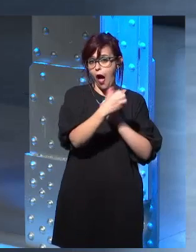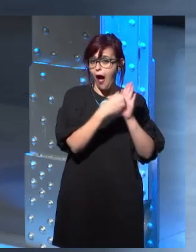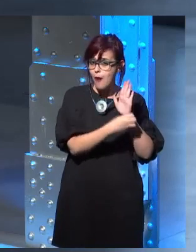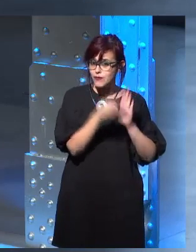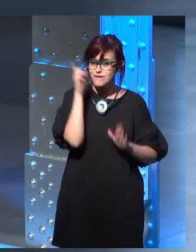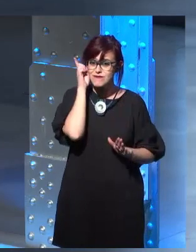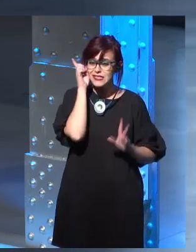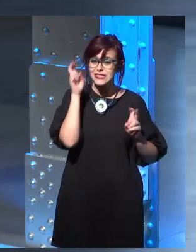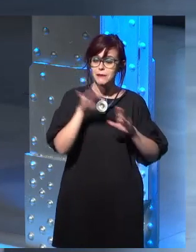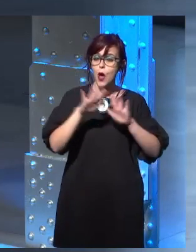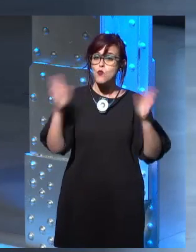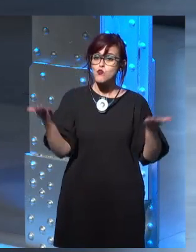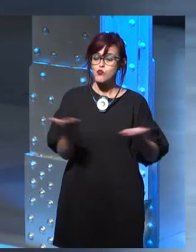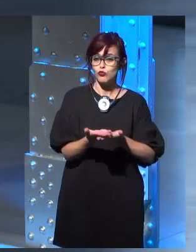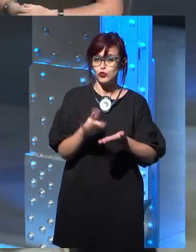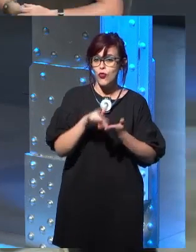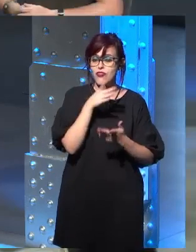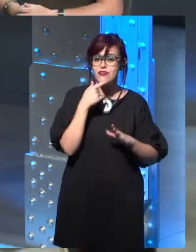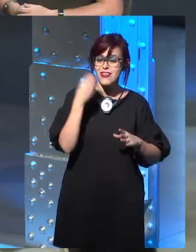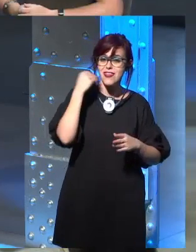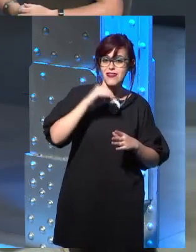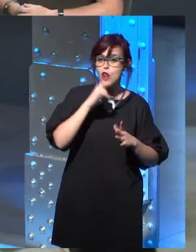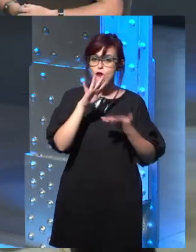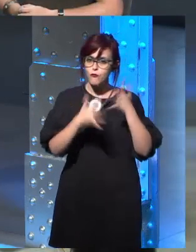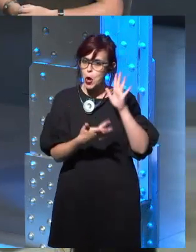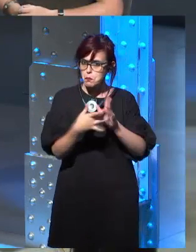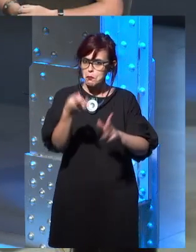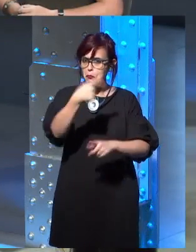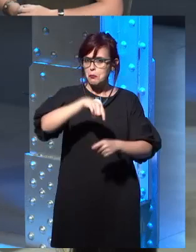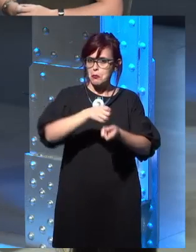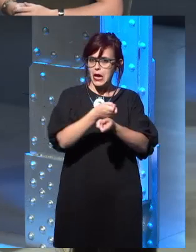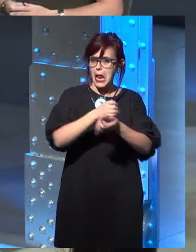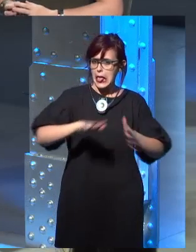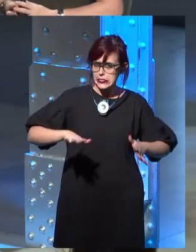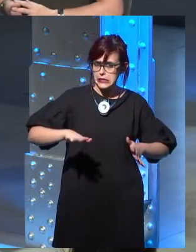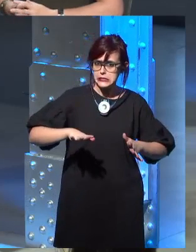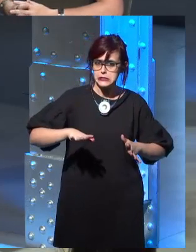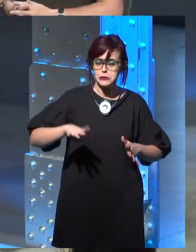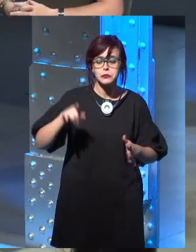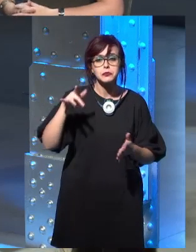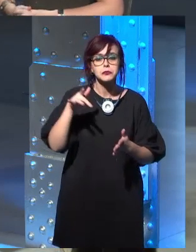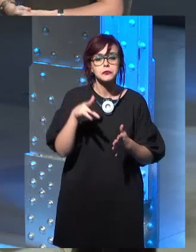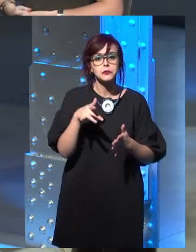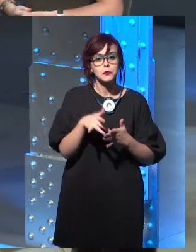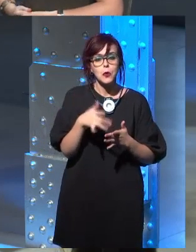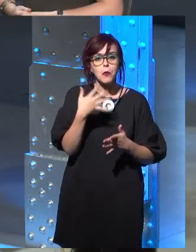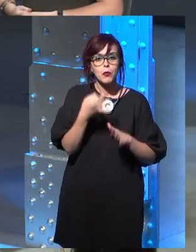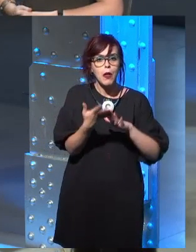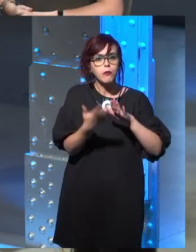themselves. And they also have an app regarding these Ice and Fire books.